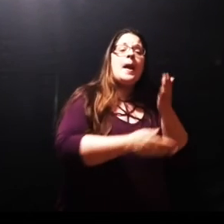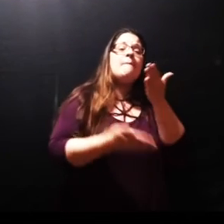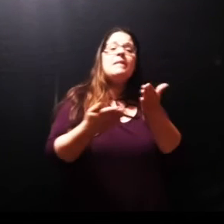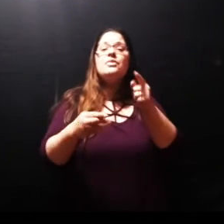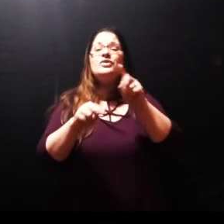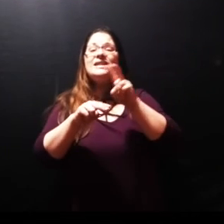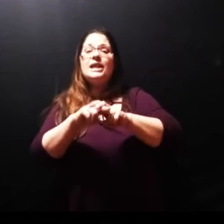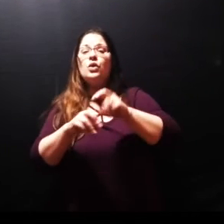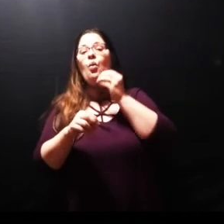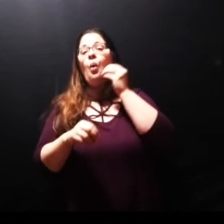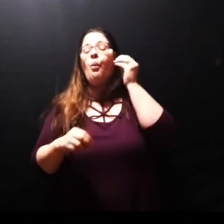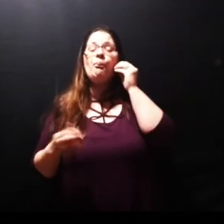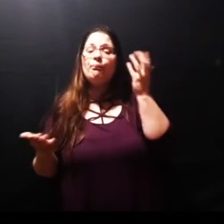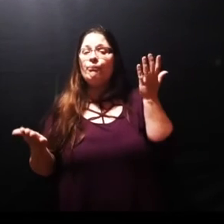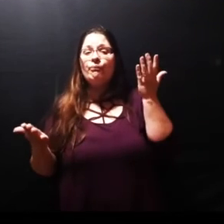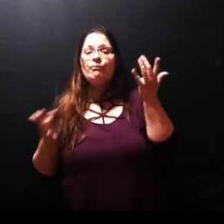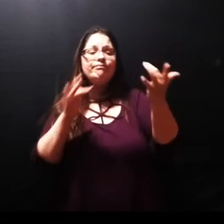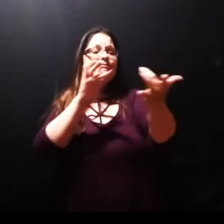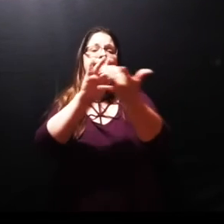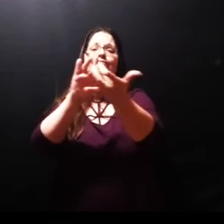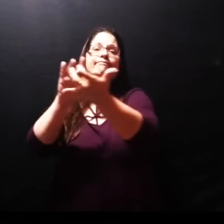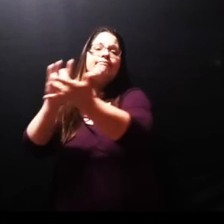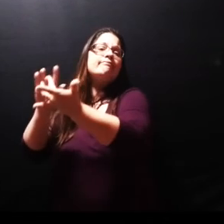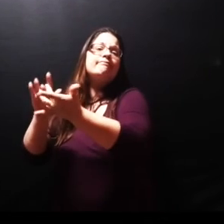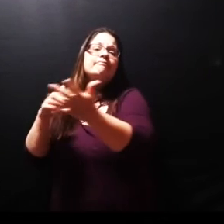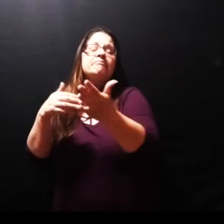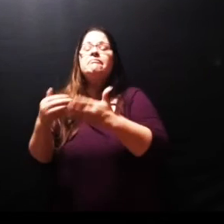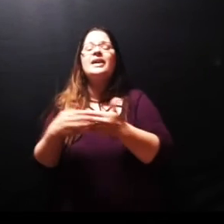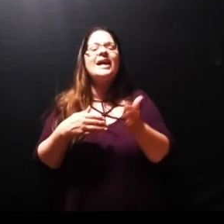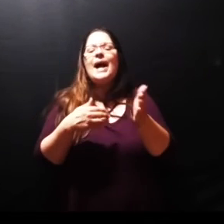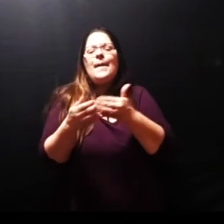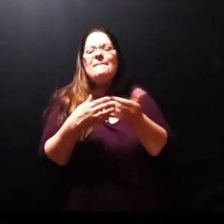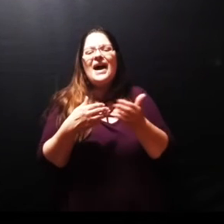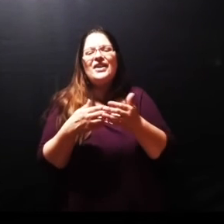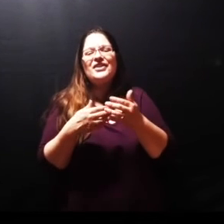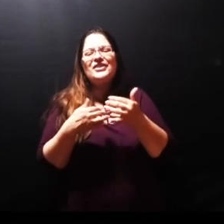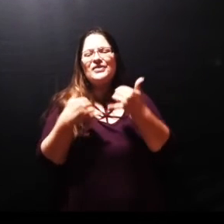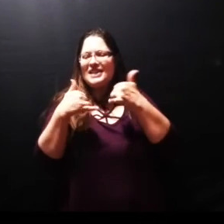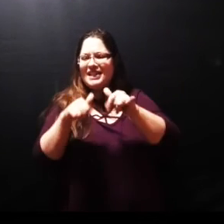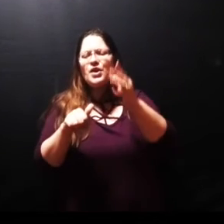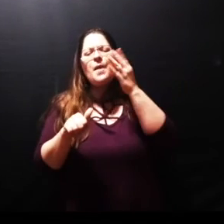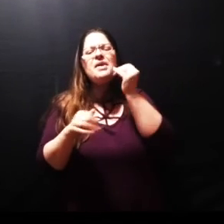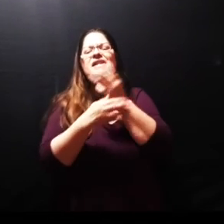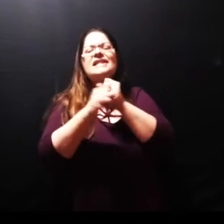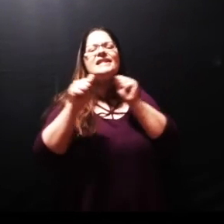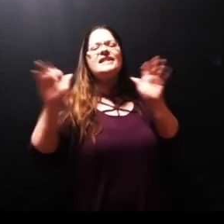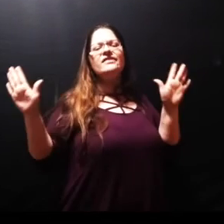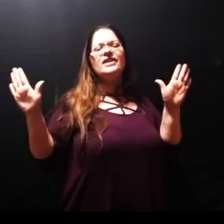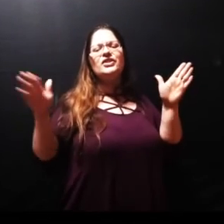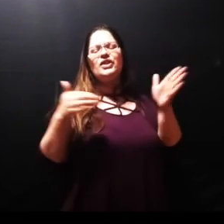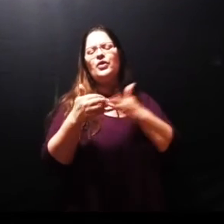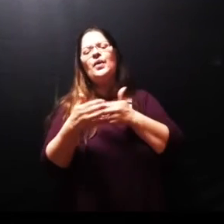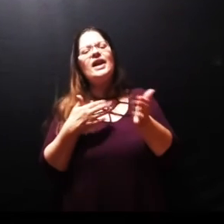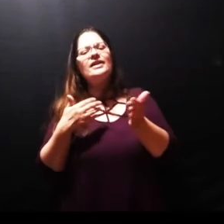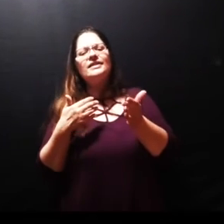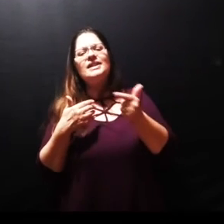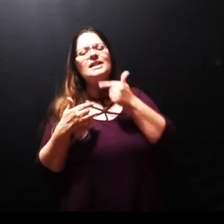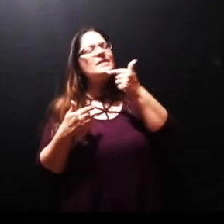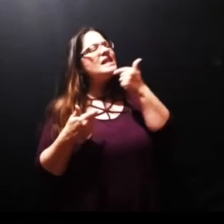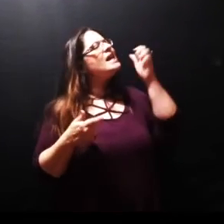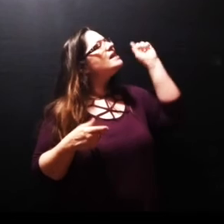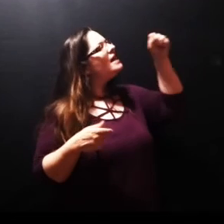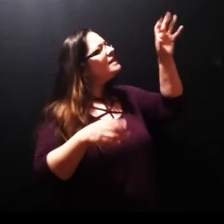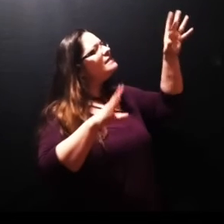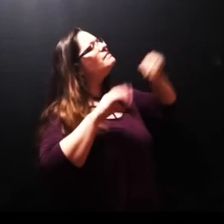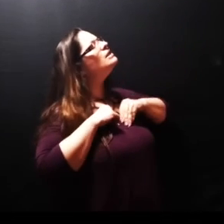it's a kitchen or living room you can be just as saved in your living room as somebody can be saved in a sanctuary just come to him give your